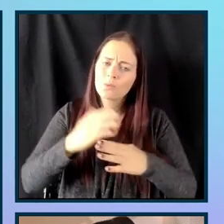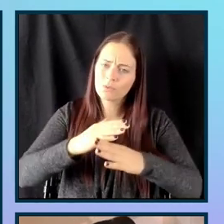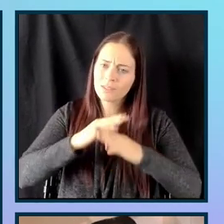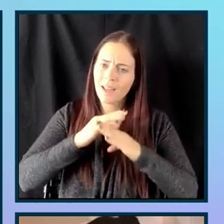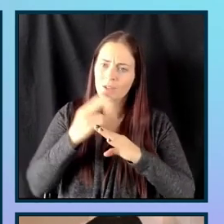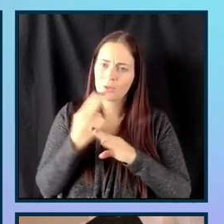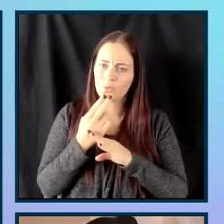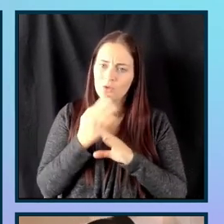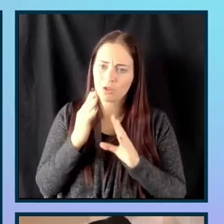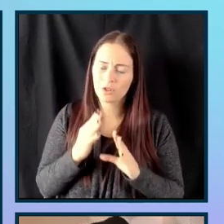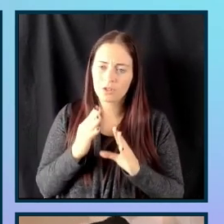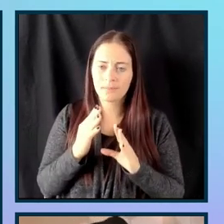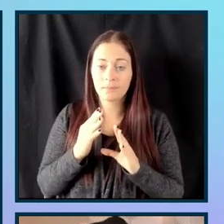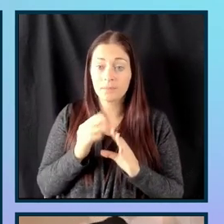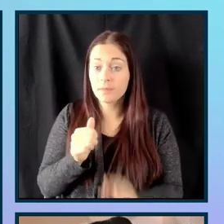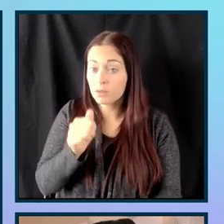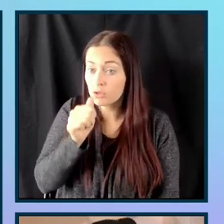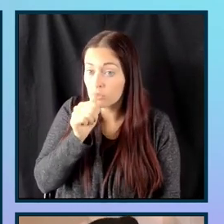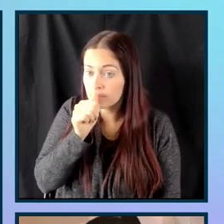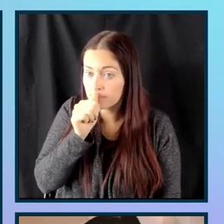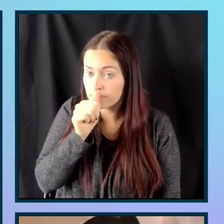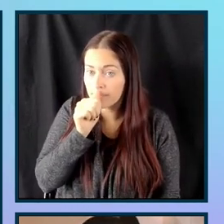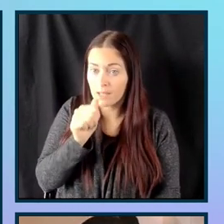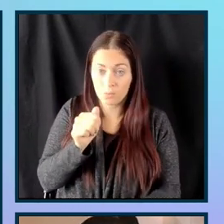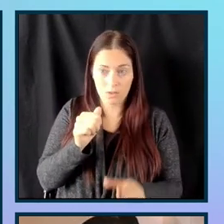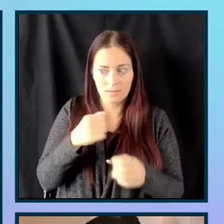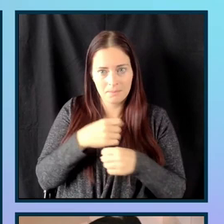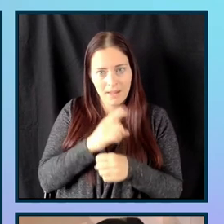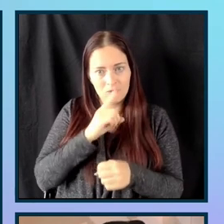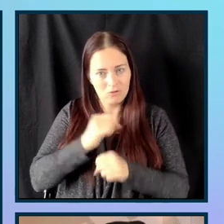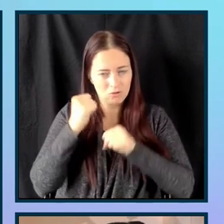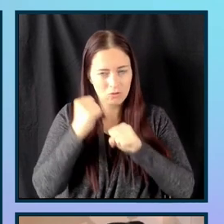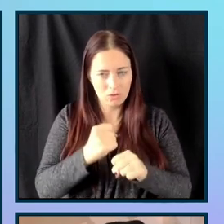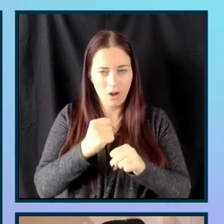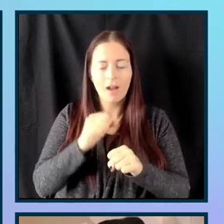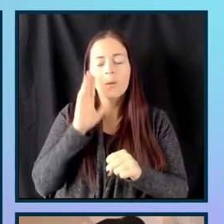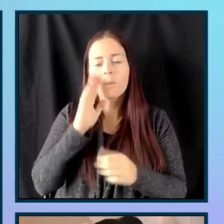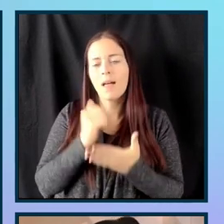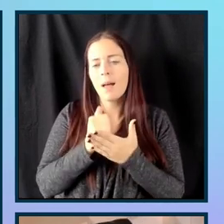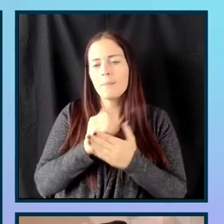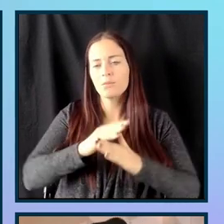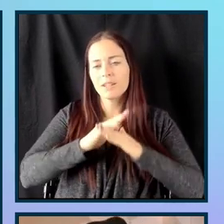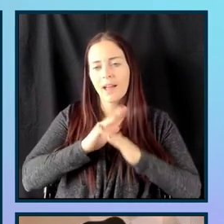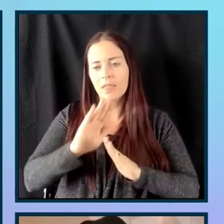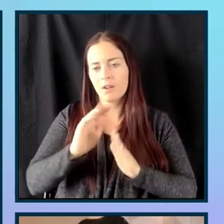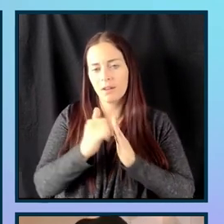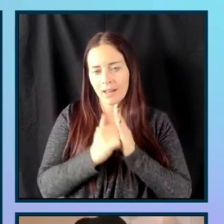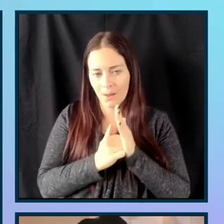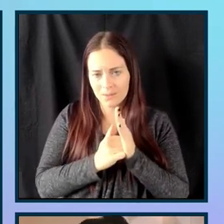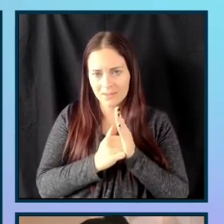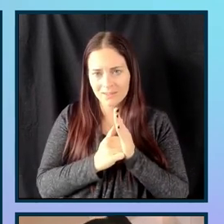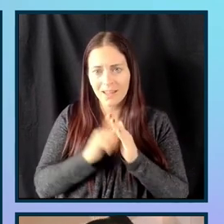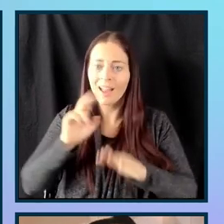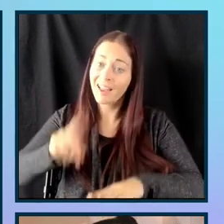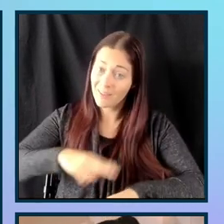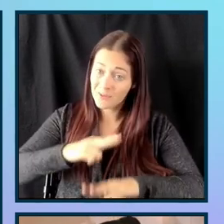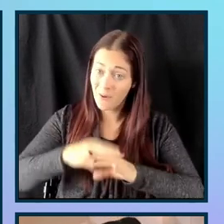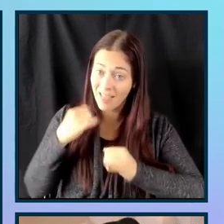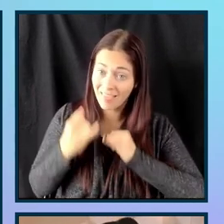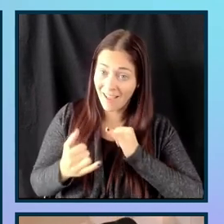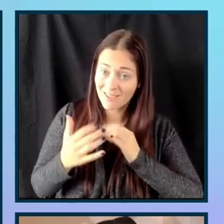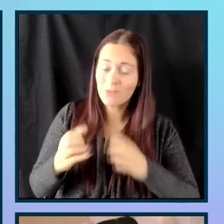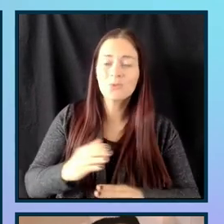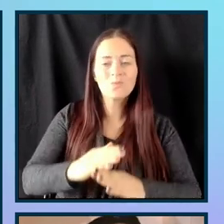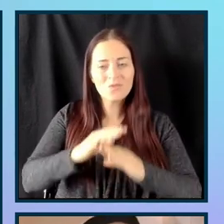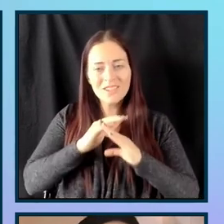to enter secure passwords will make it easier to protect their accounts. And of course, we want to protect ourselves. We want to make sure